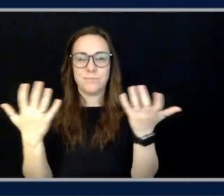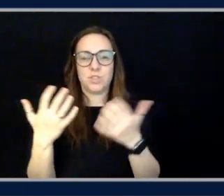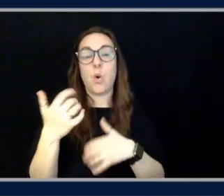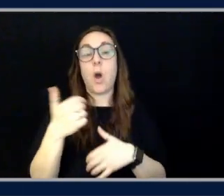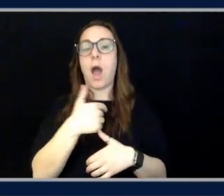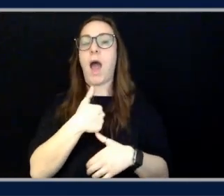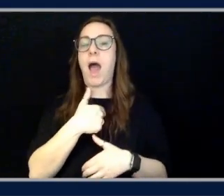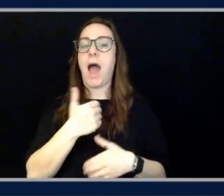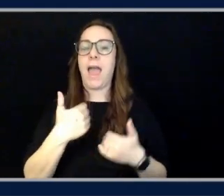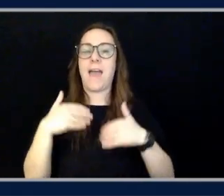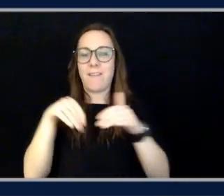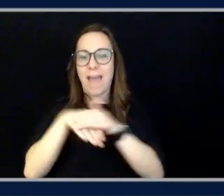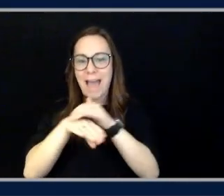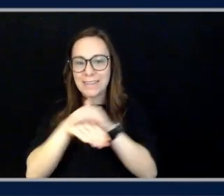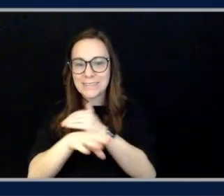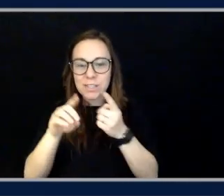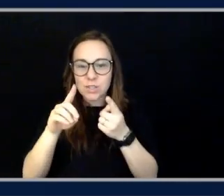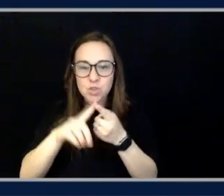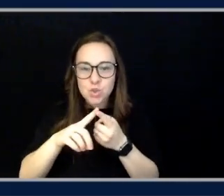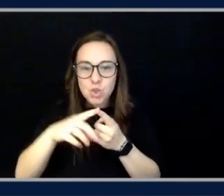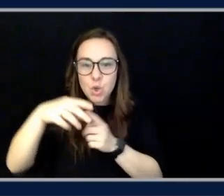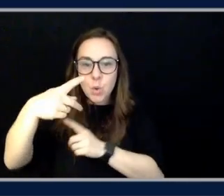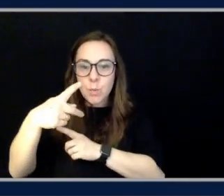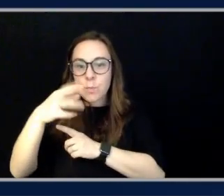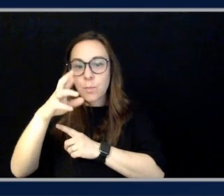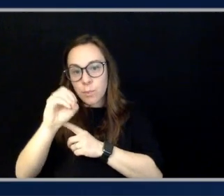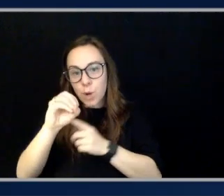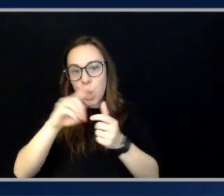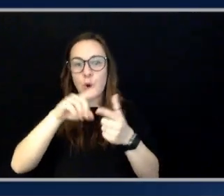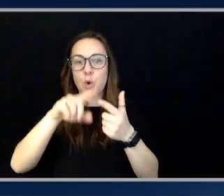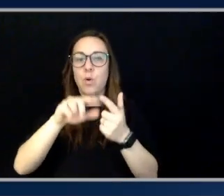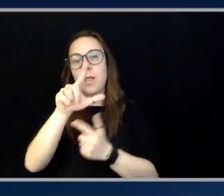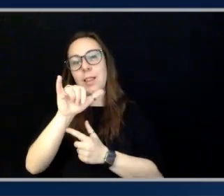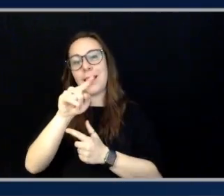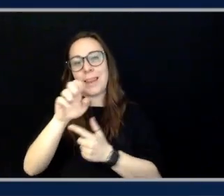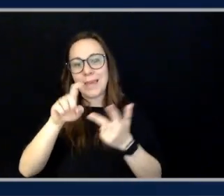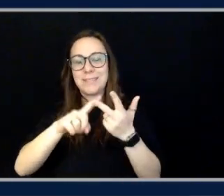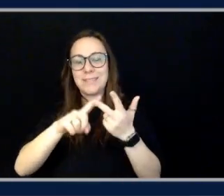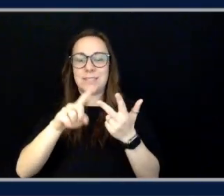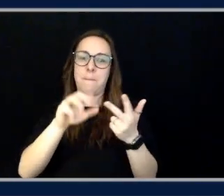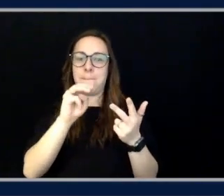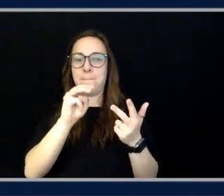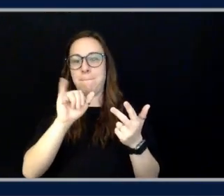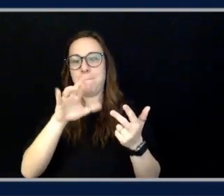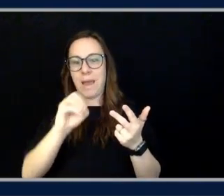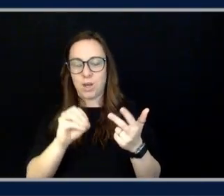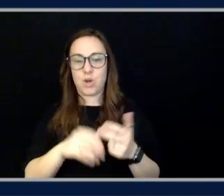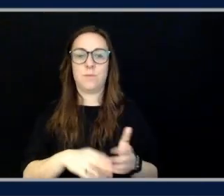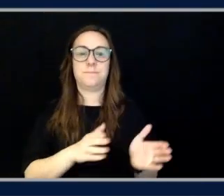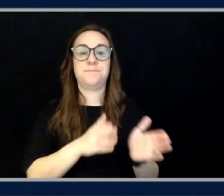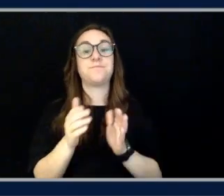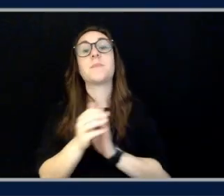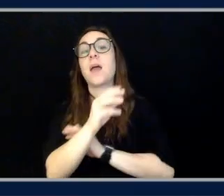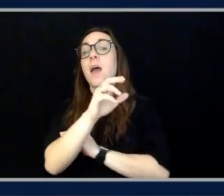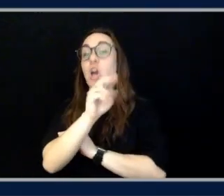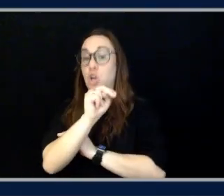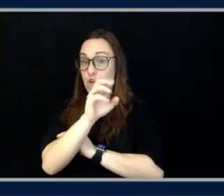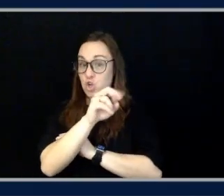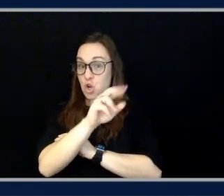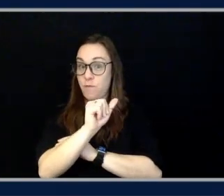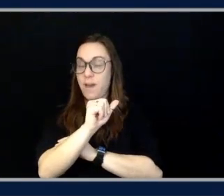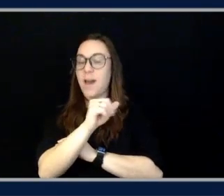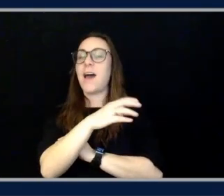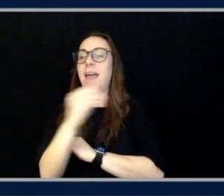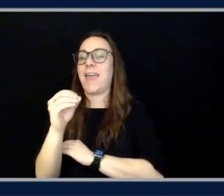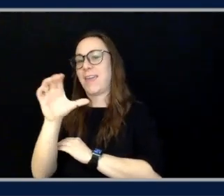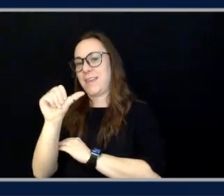to pro light and micro. Just for the sake of it, I'll also enable Nova real and Nova campus, which I know we've covered earlier and